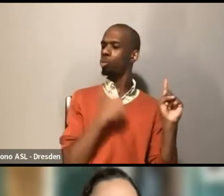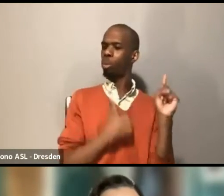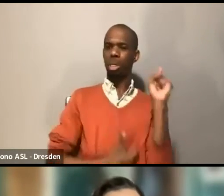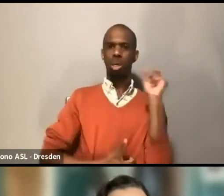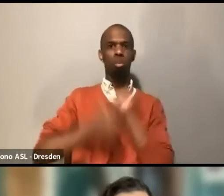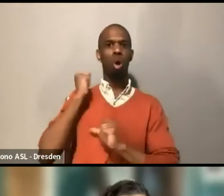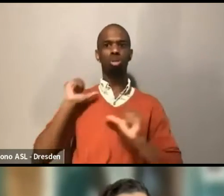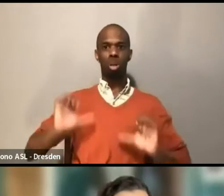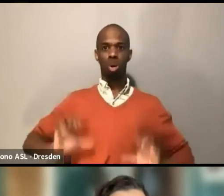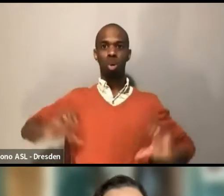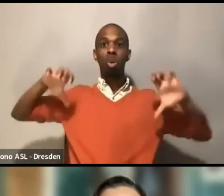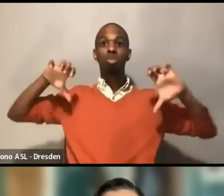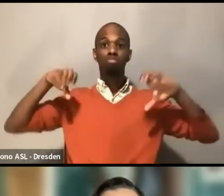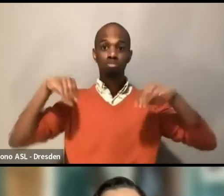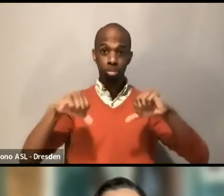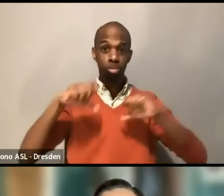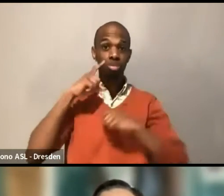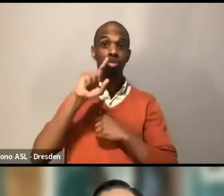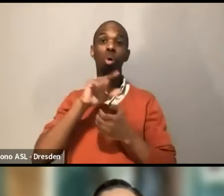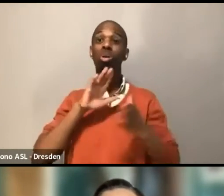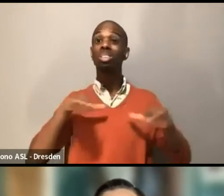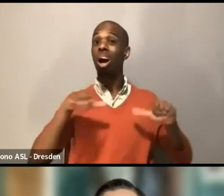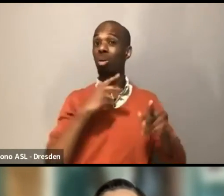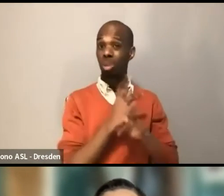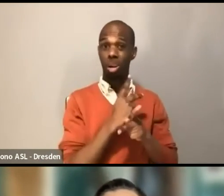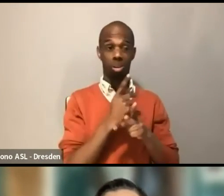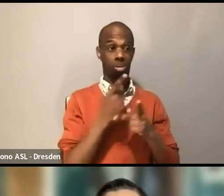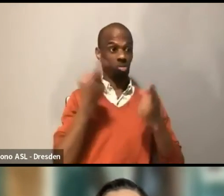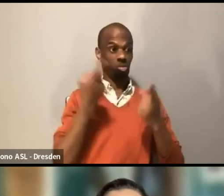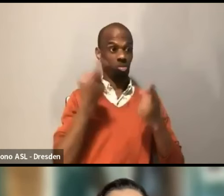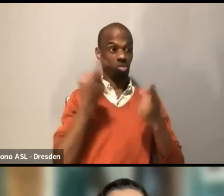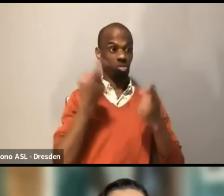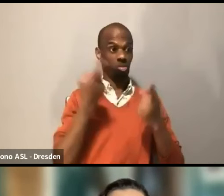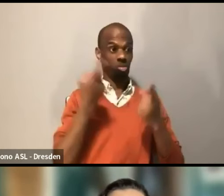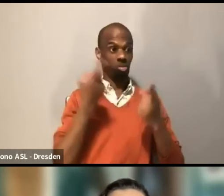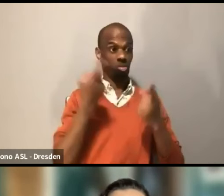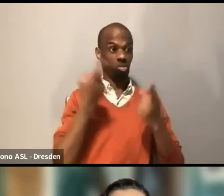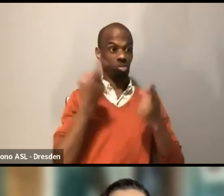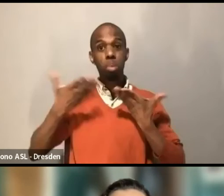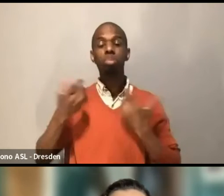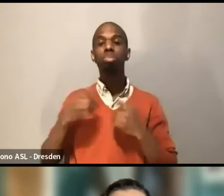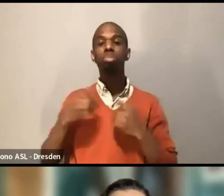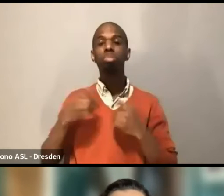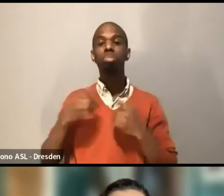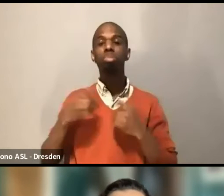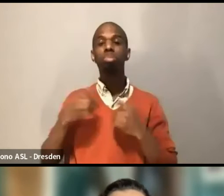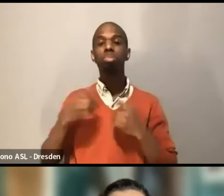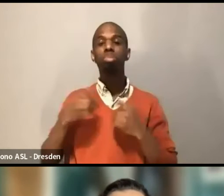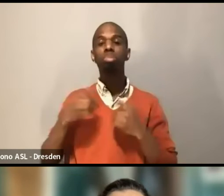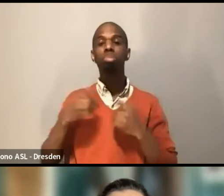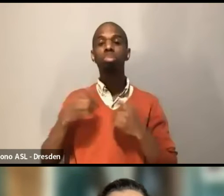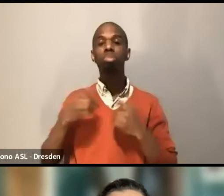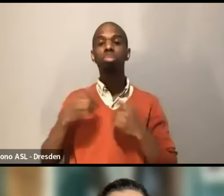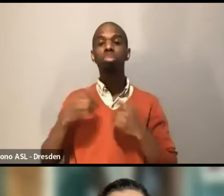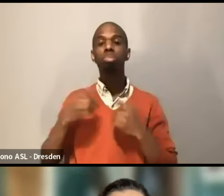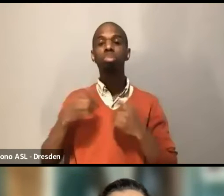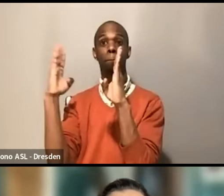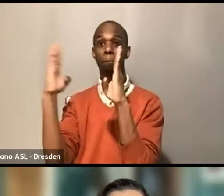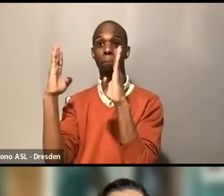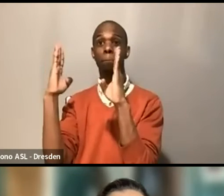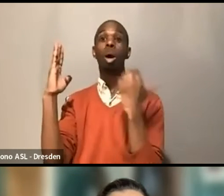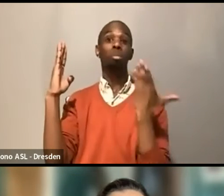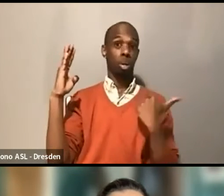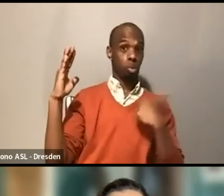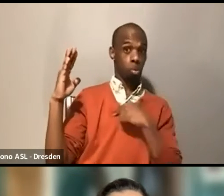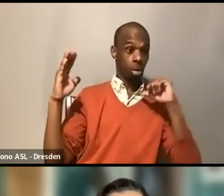artists who, who are caregivers and saying, we would love to pay you for your time to consult us on conversations. You can engage with PAL for us to talk about, you